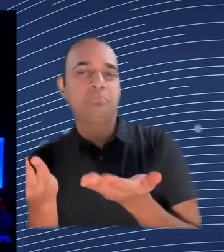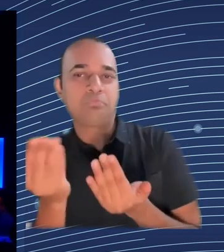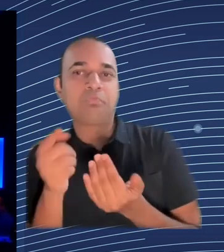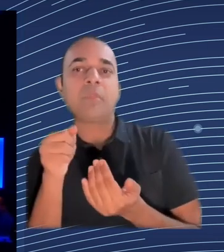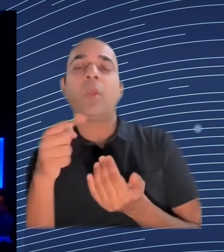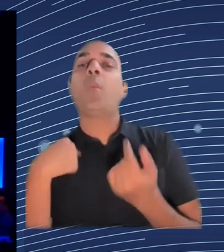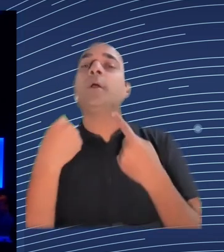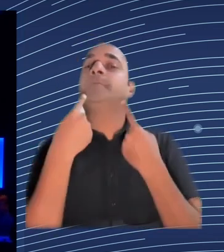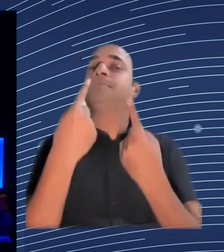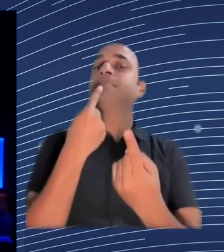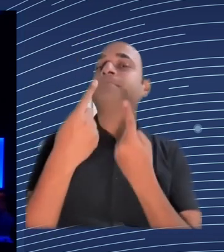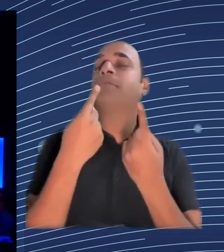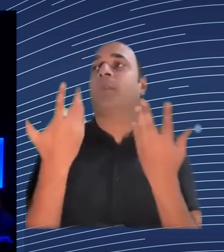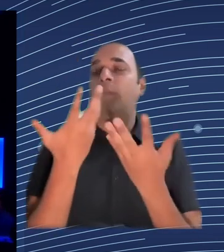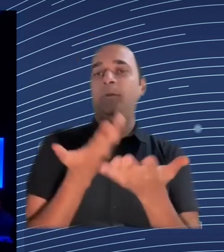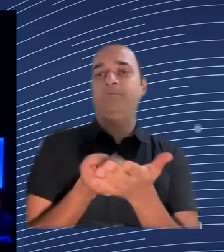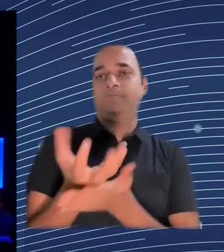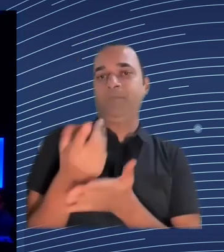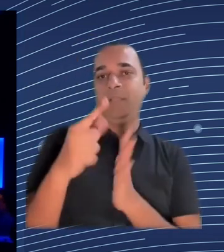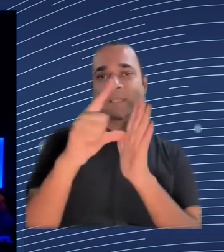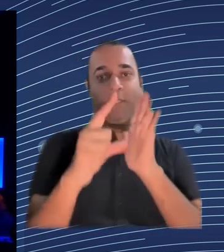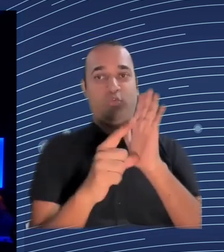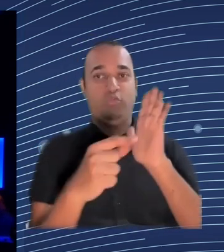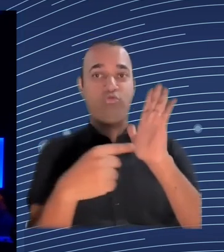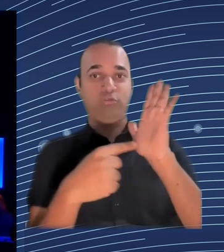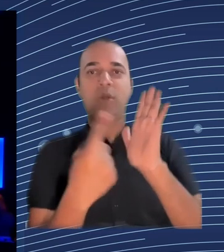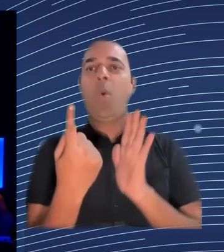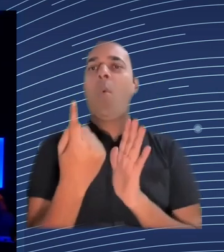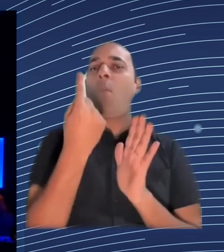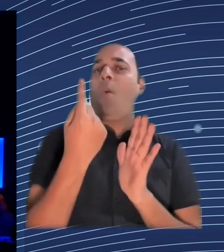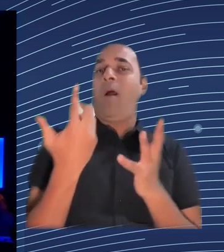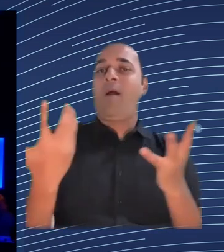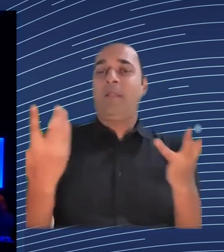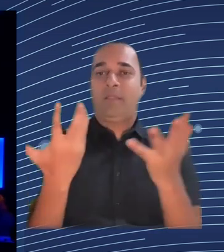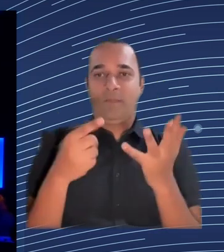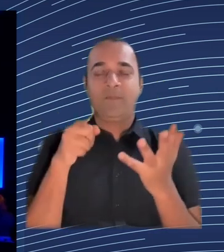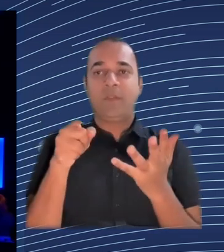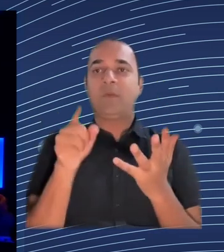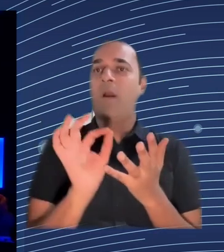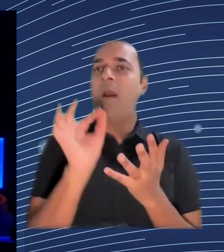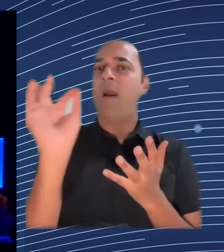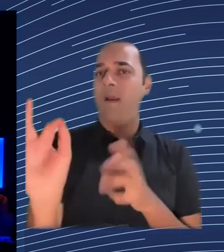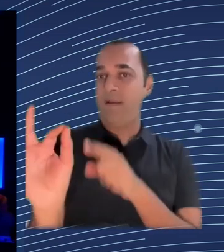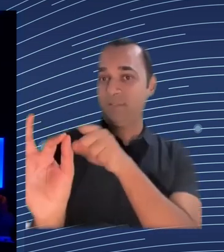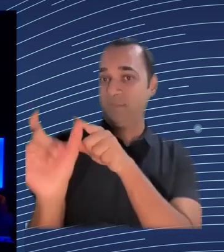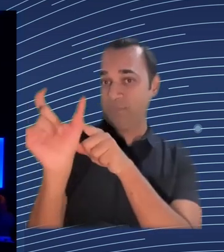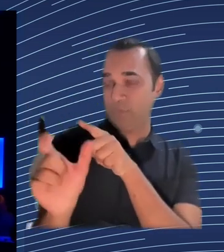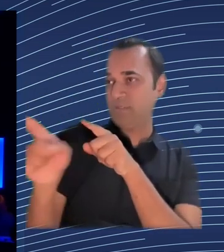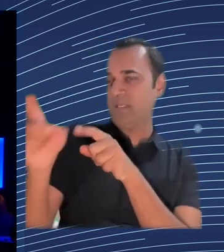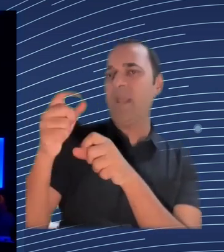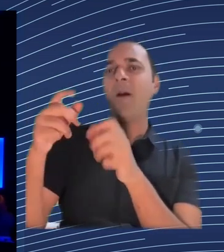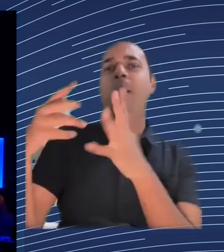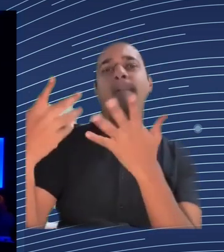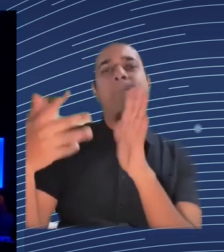it's the key issue the last probably five years the legislator made